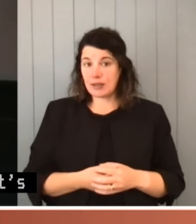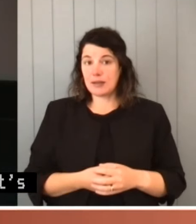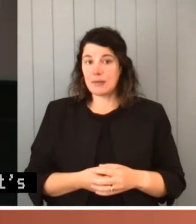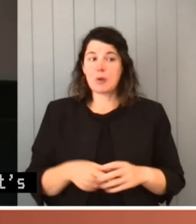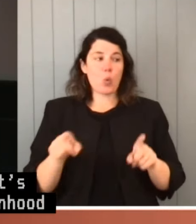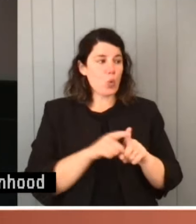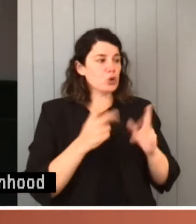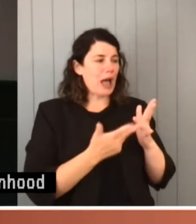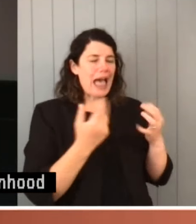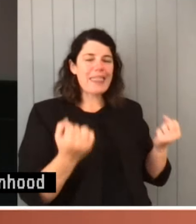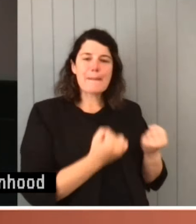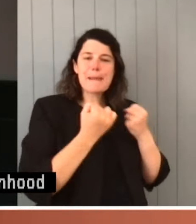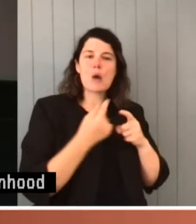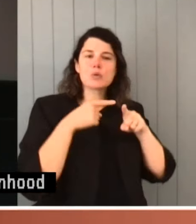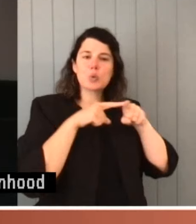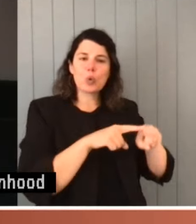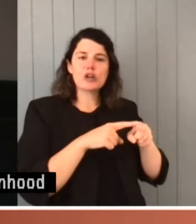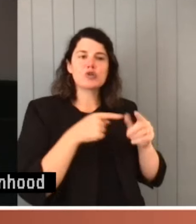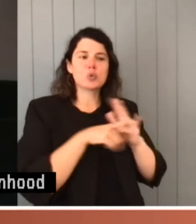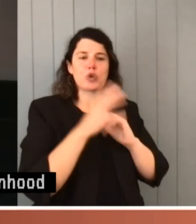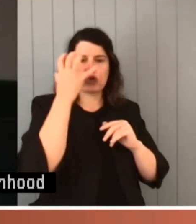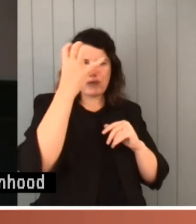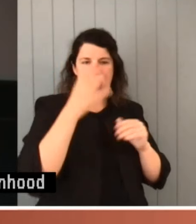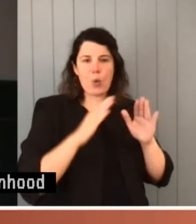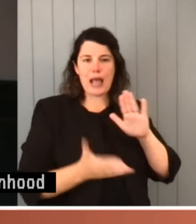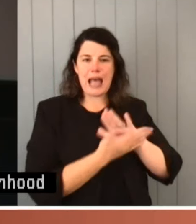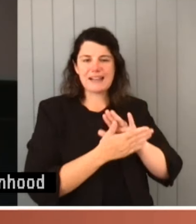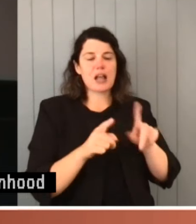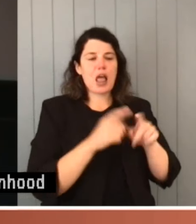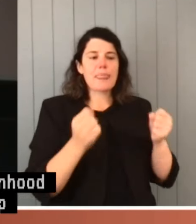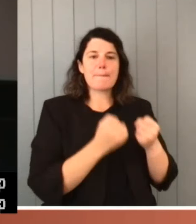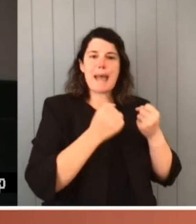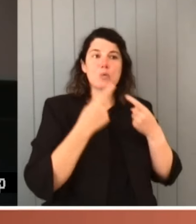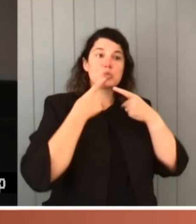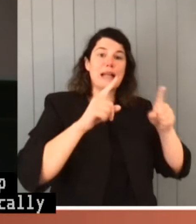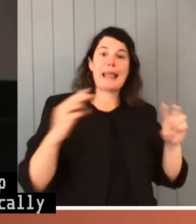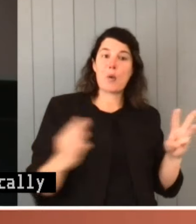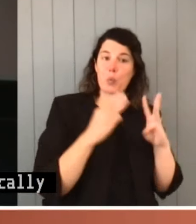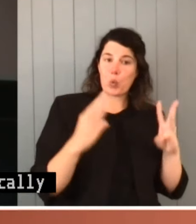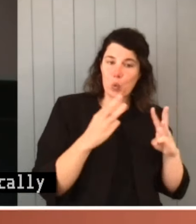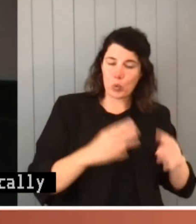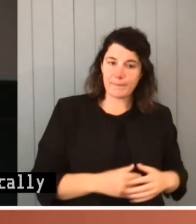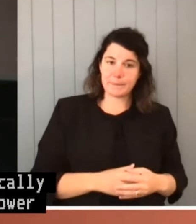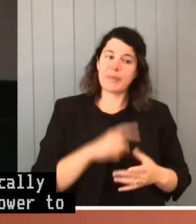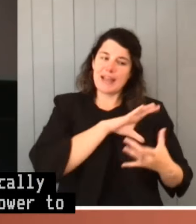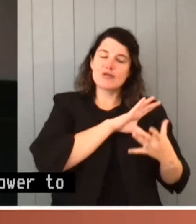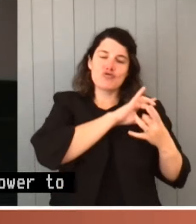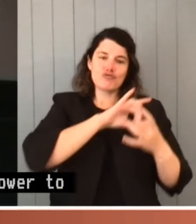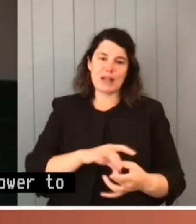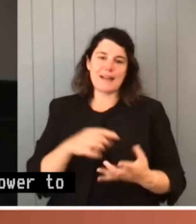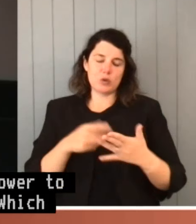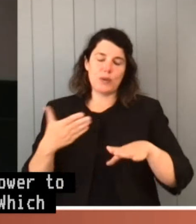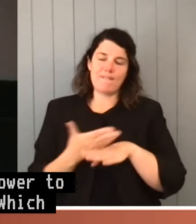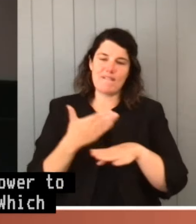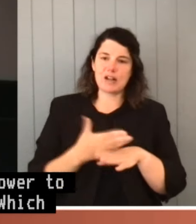historically accorded to the Crown under the Commonwealth, like the power to declare war, for example, and which are relevant to the functions of